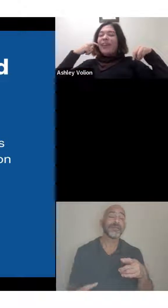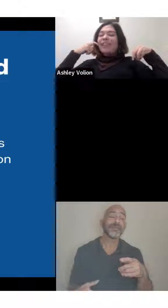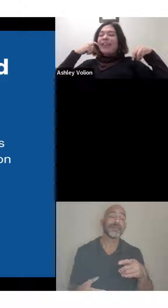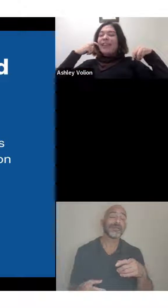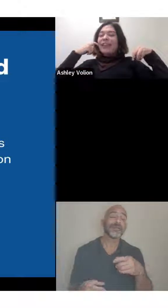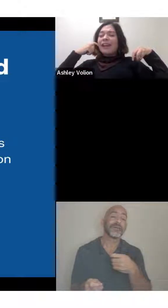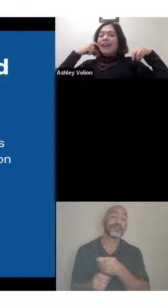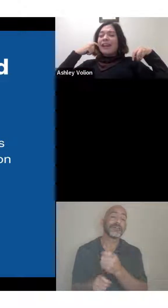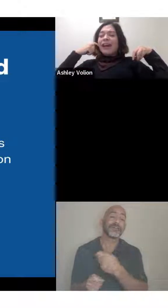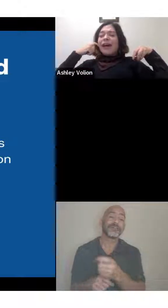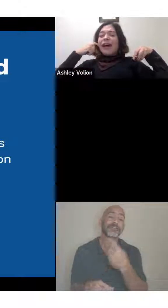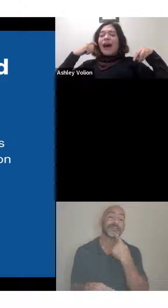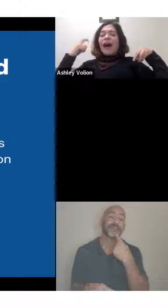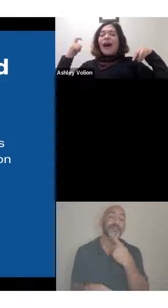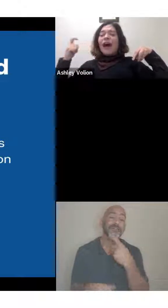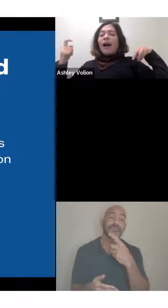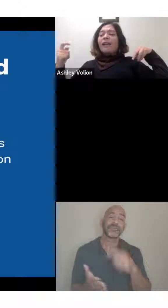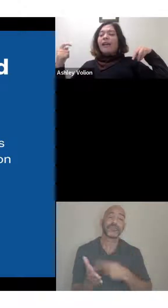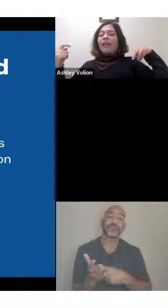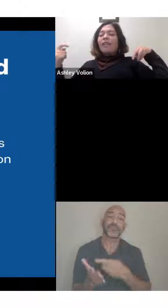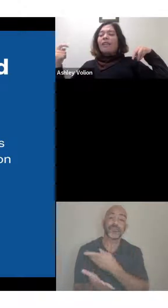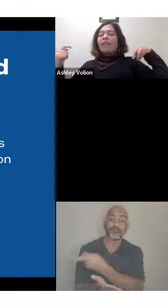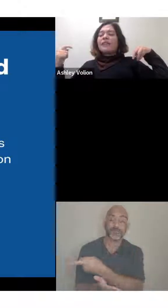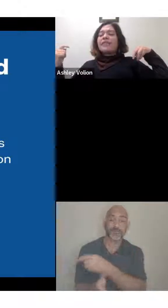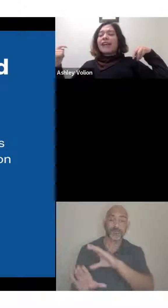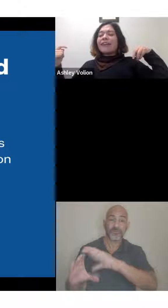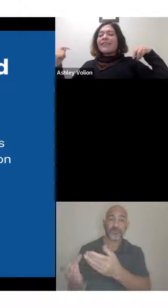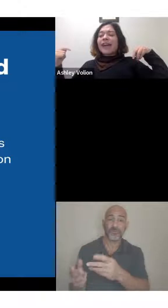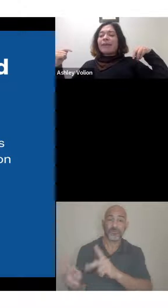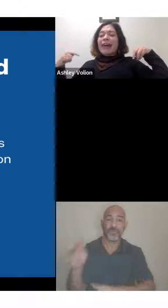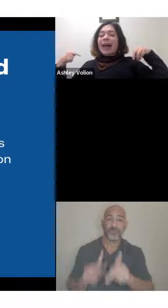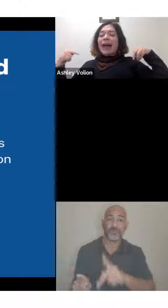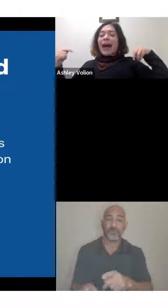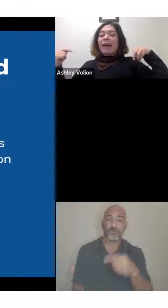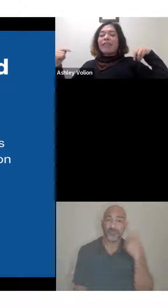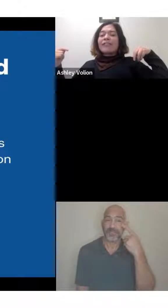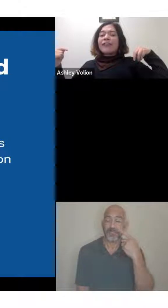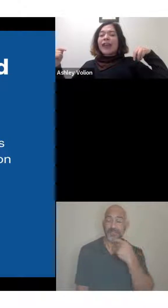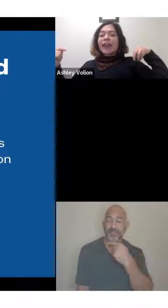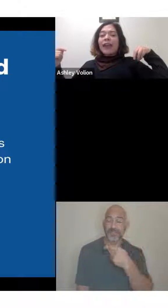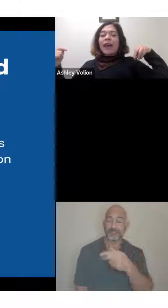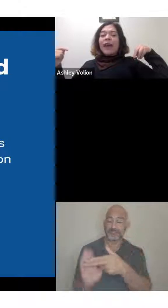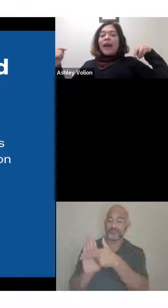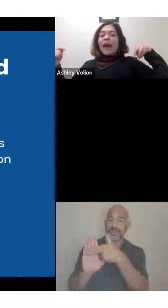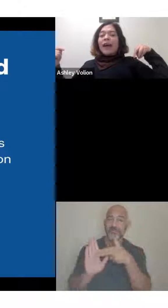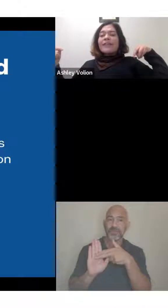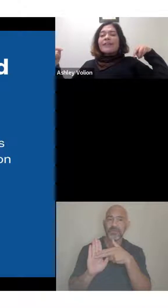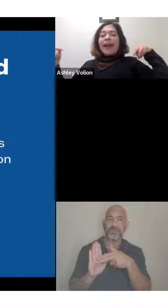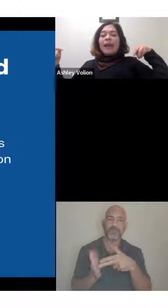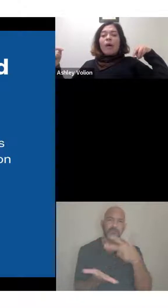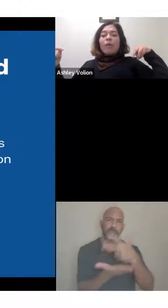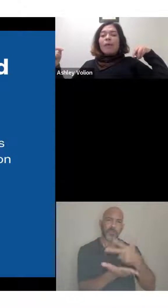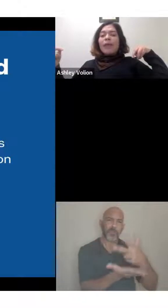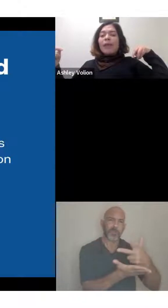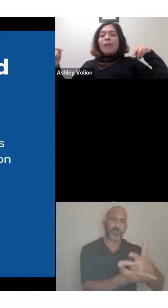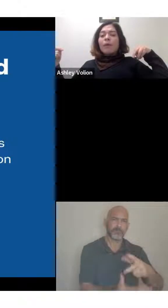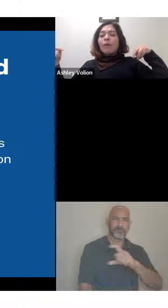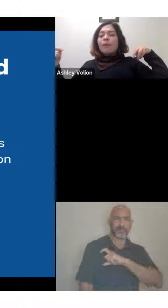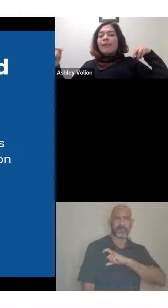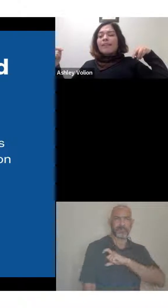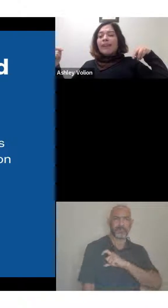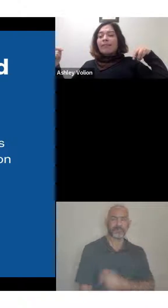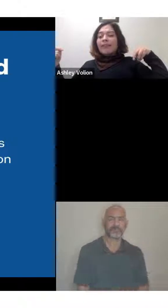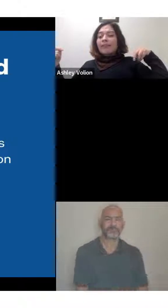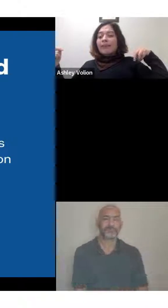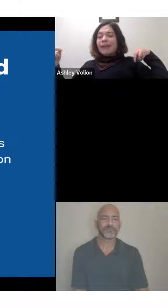And then another stereotype that I always get is that all people